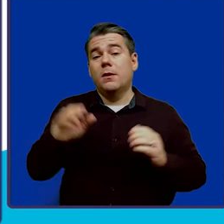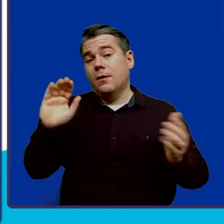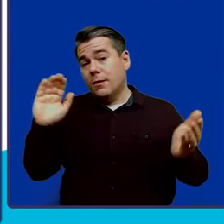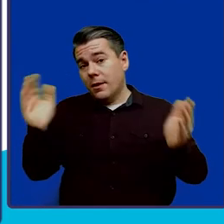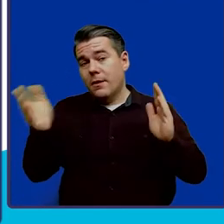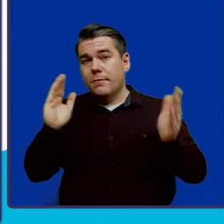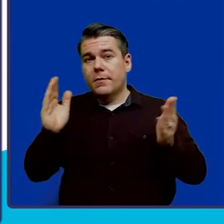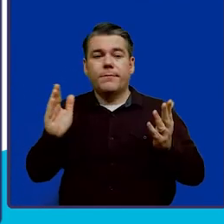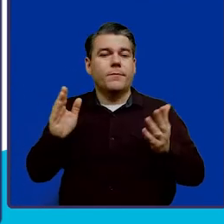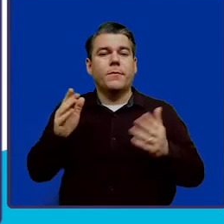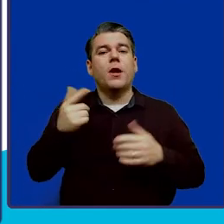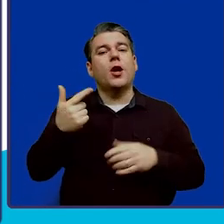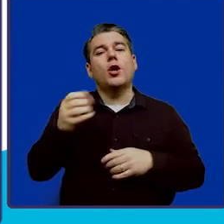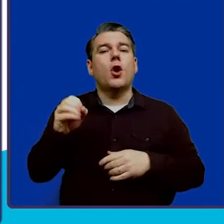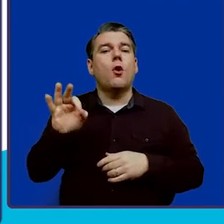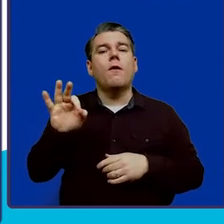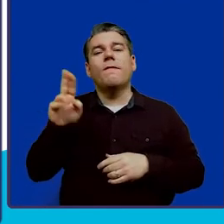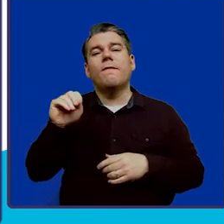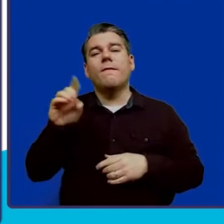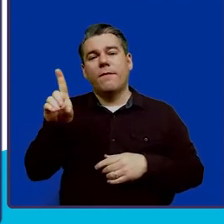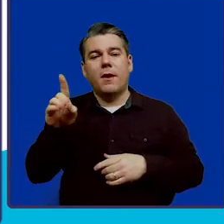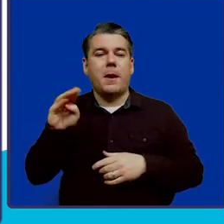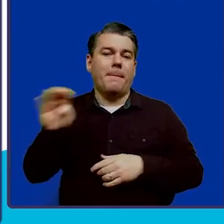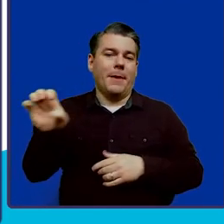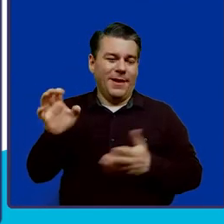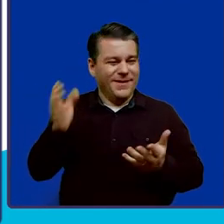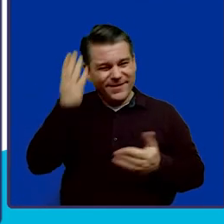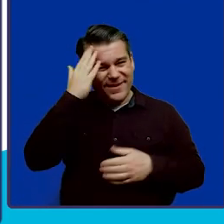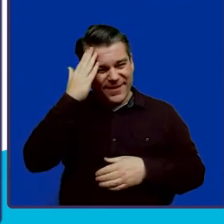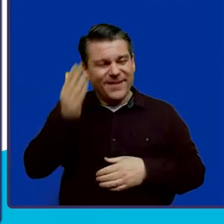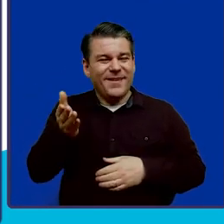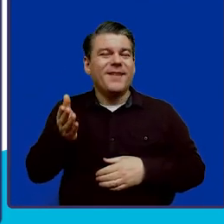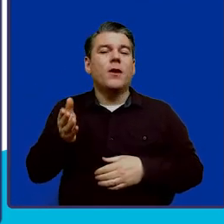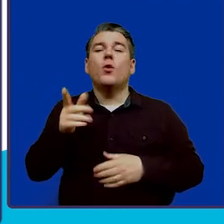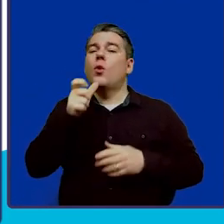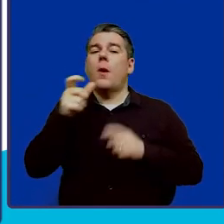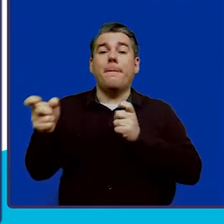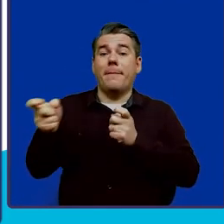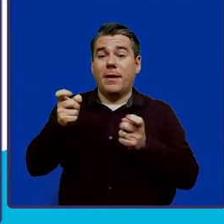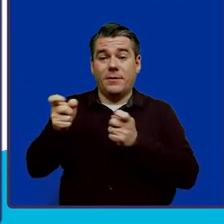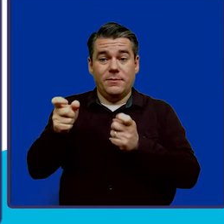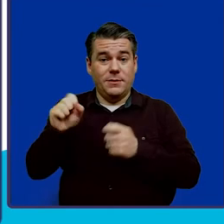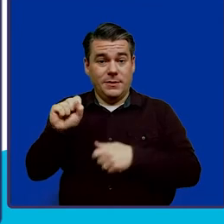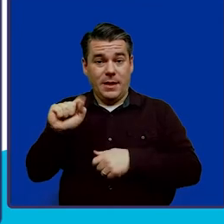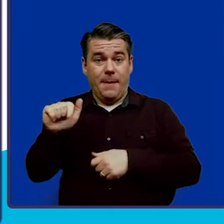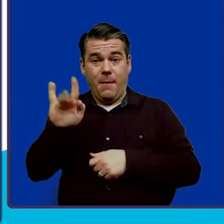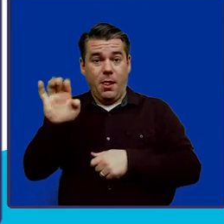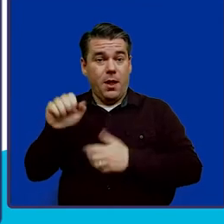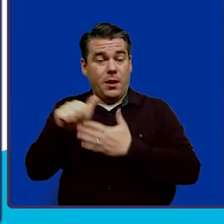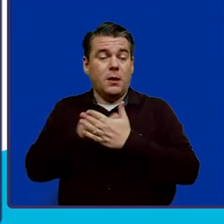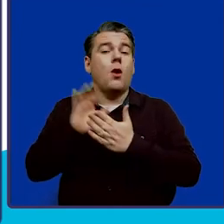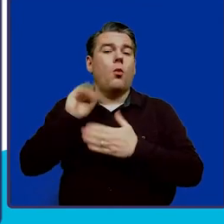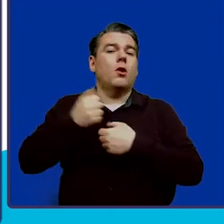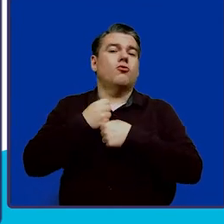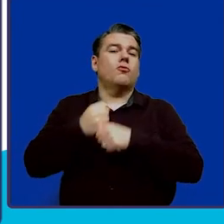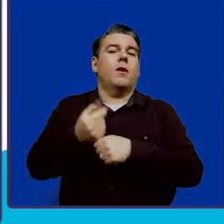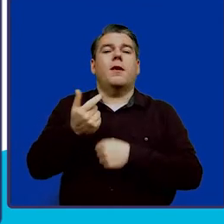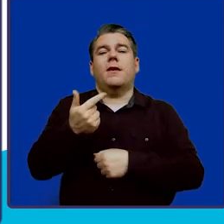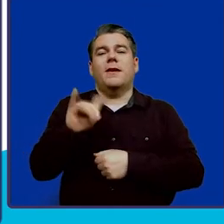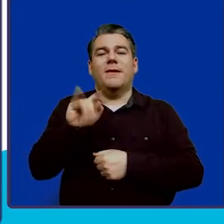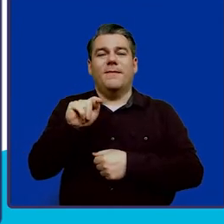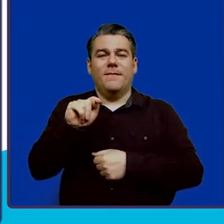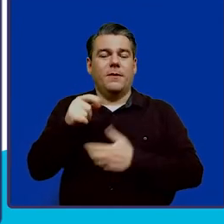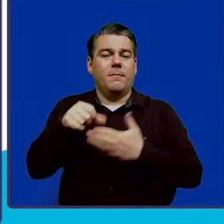to like a GoFundMe account. So, the individual that's managing the Stable account, they're going to create a gifting